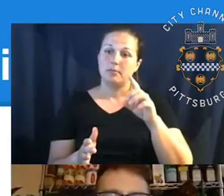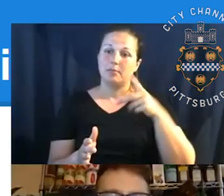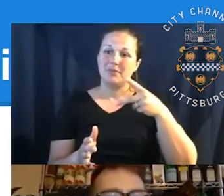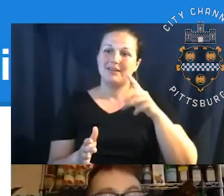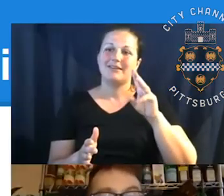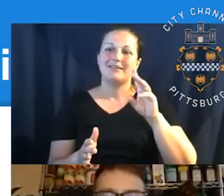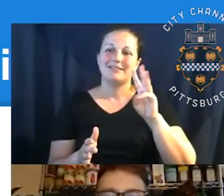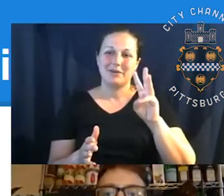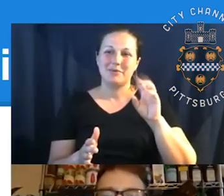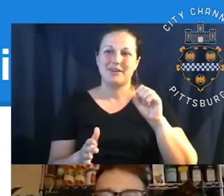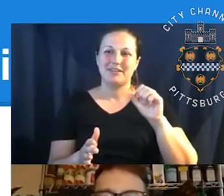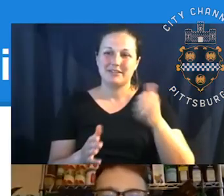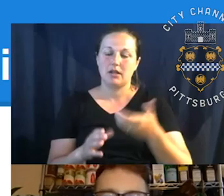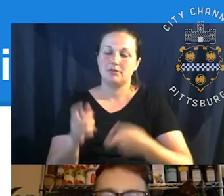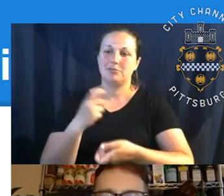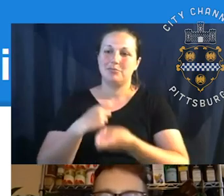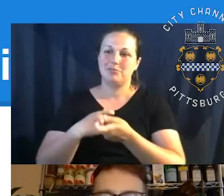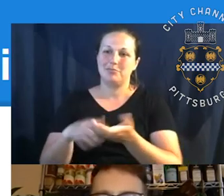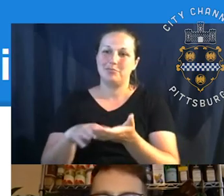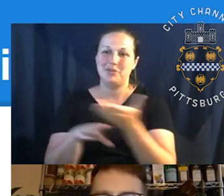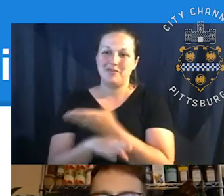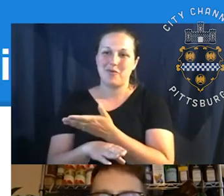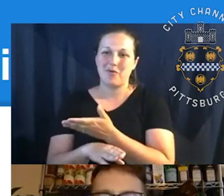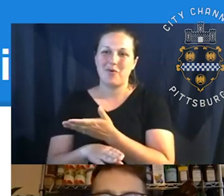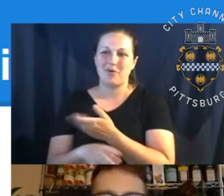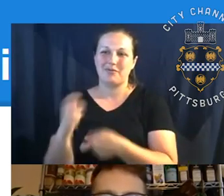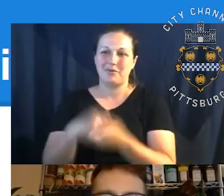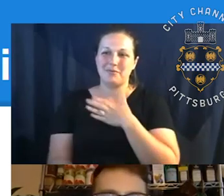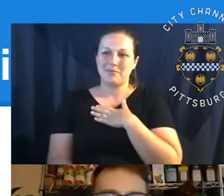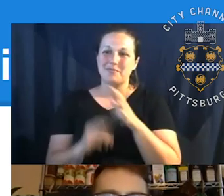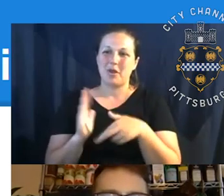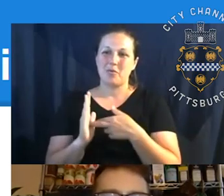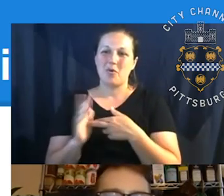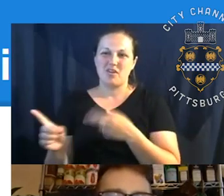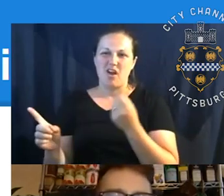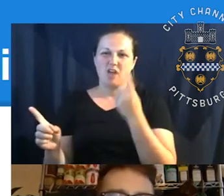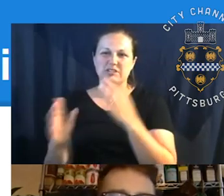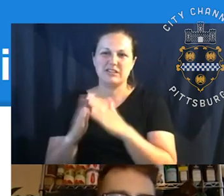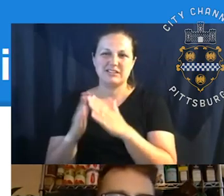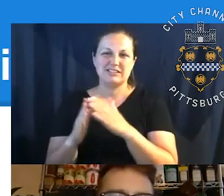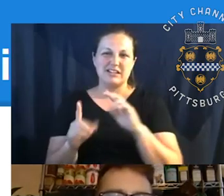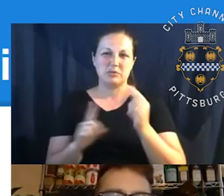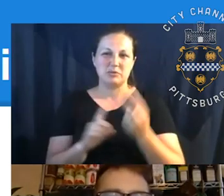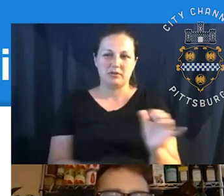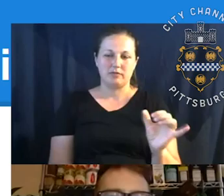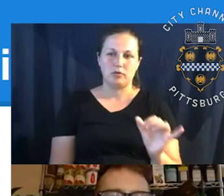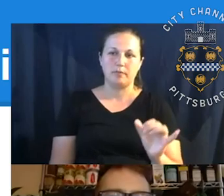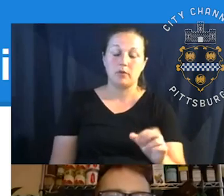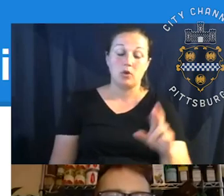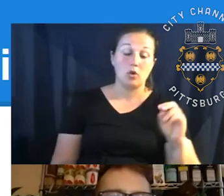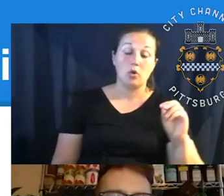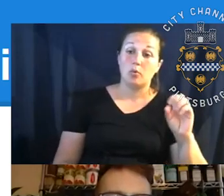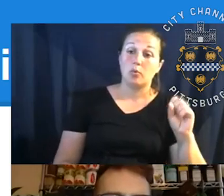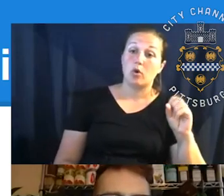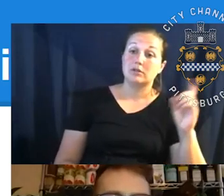Management and Budget. So at least we have, we have, we definitely have somebody over there who knows how to do the city side of things too. Um, Ross just had a question on when spray